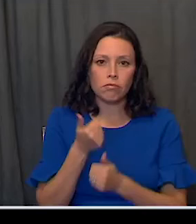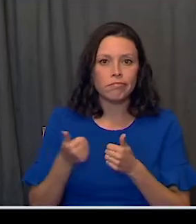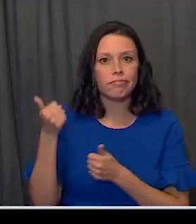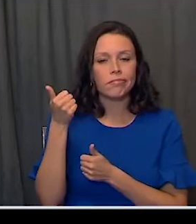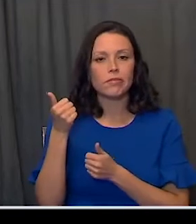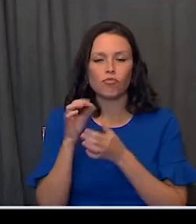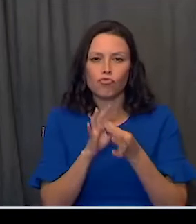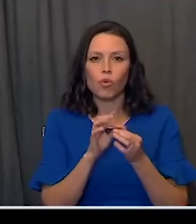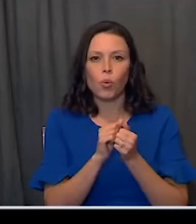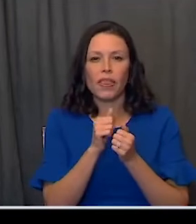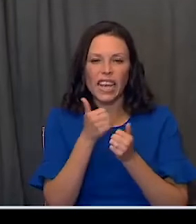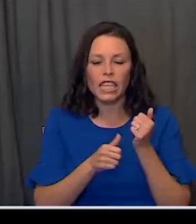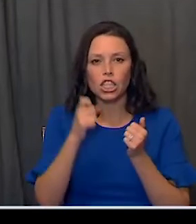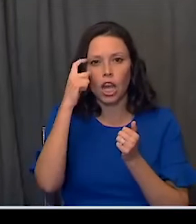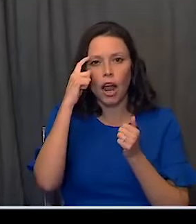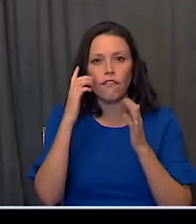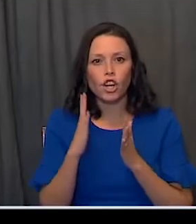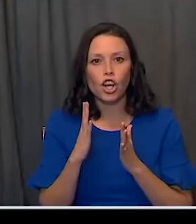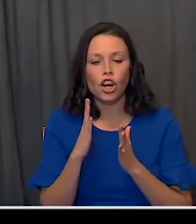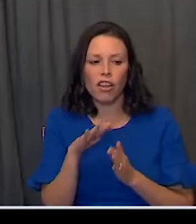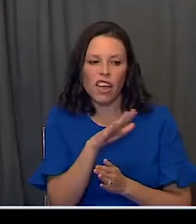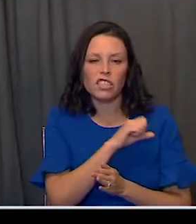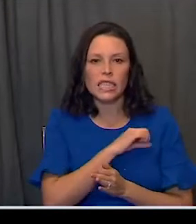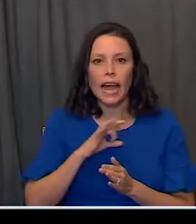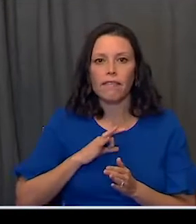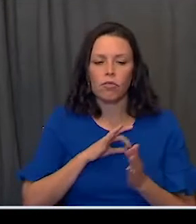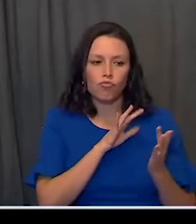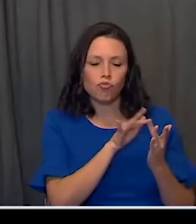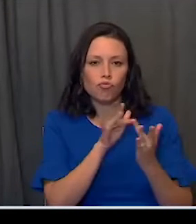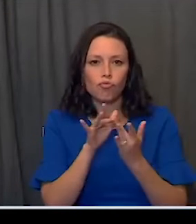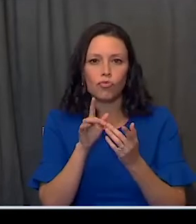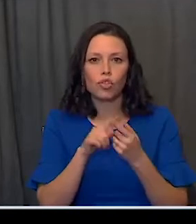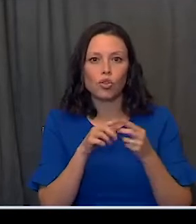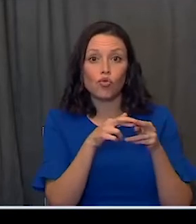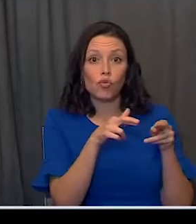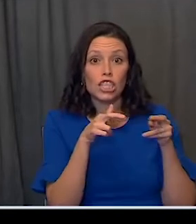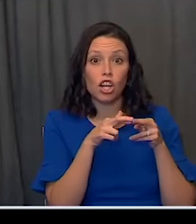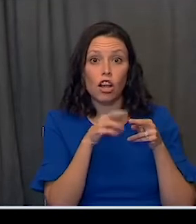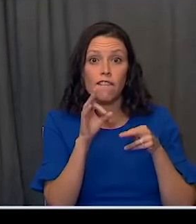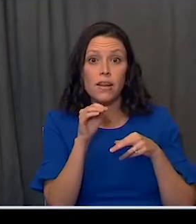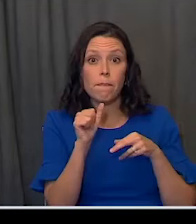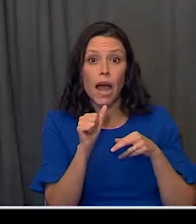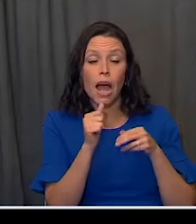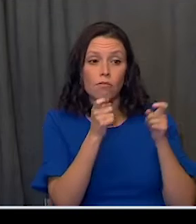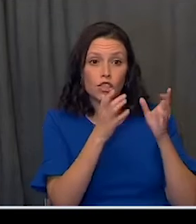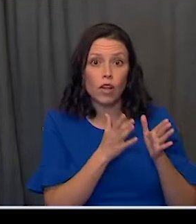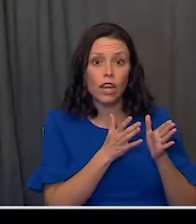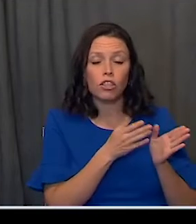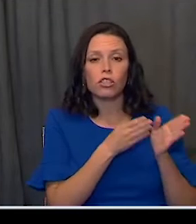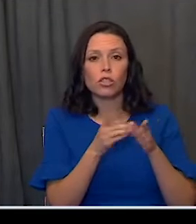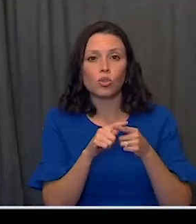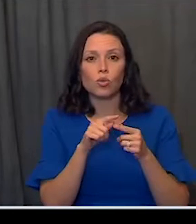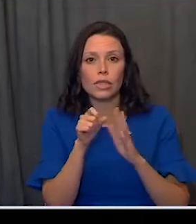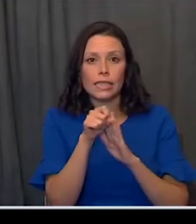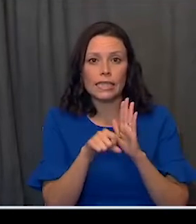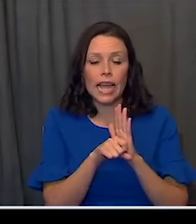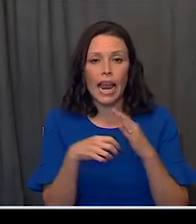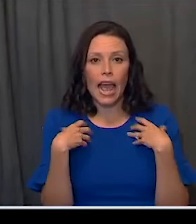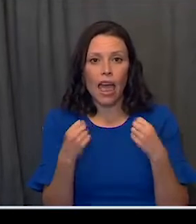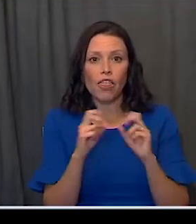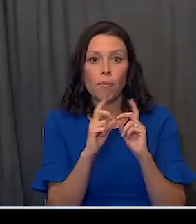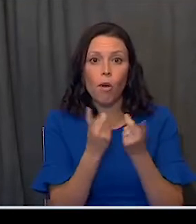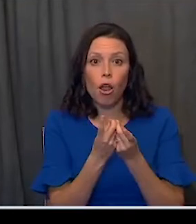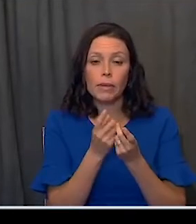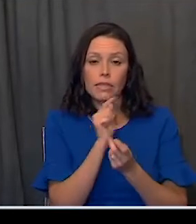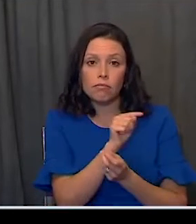engaged with the governors or their staffs. We reach out to both our regional administrators, to the state medical or health department